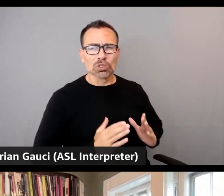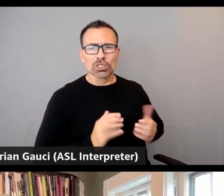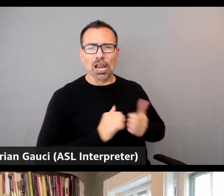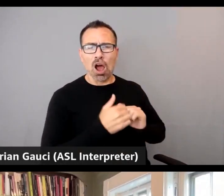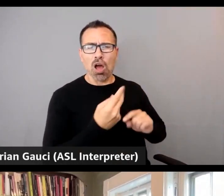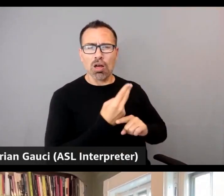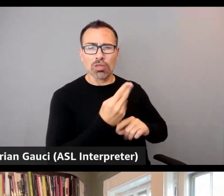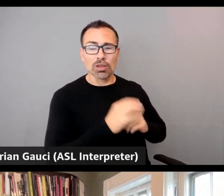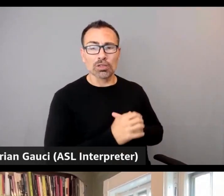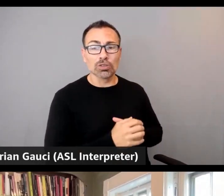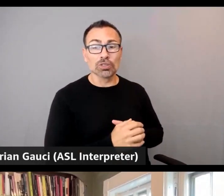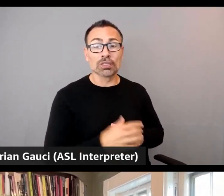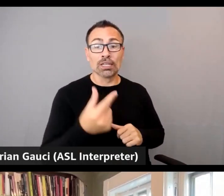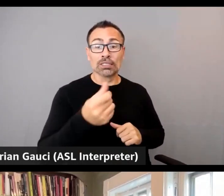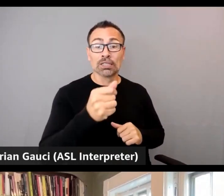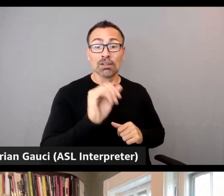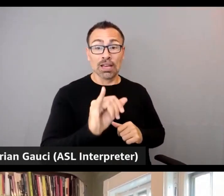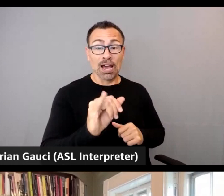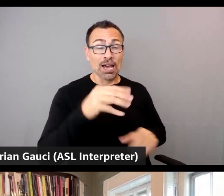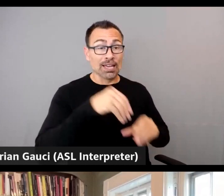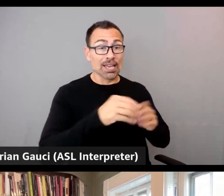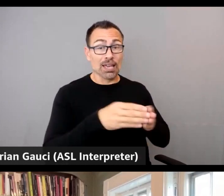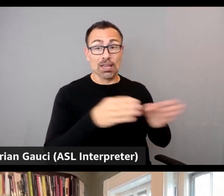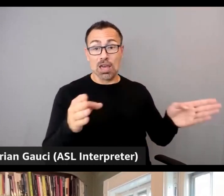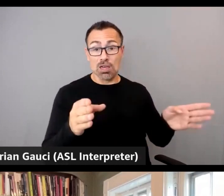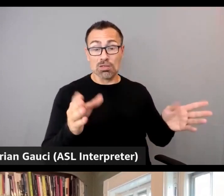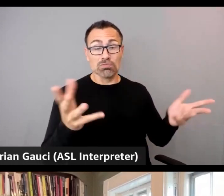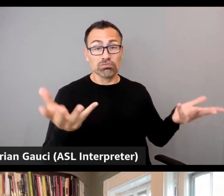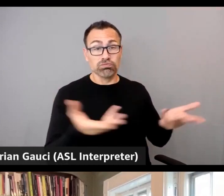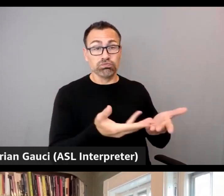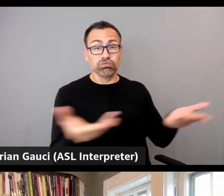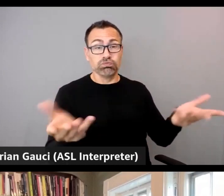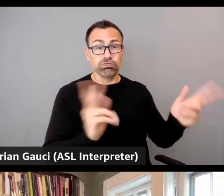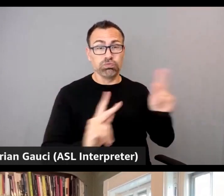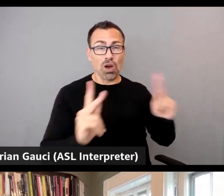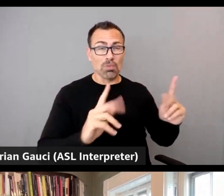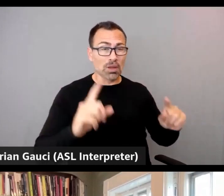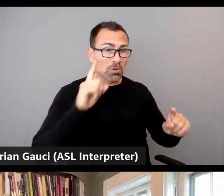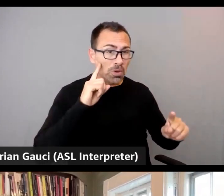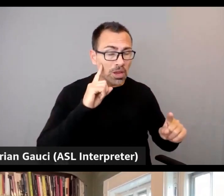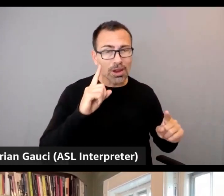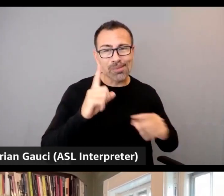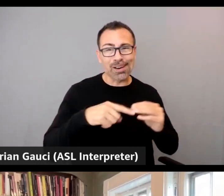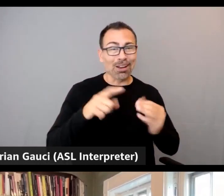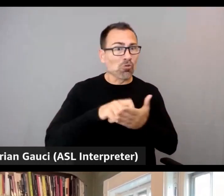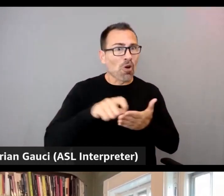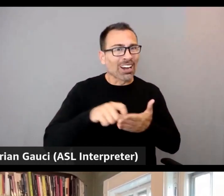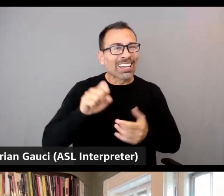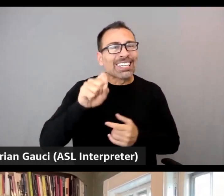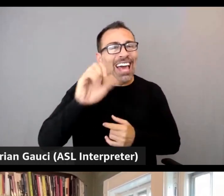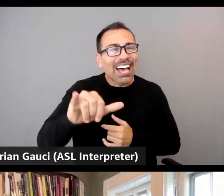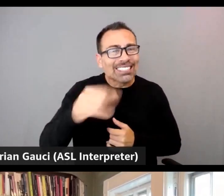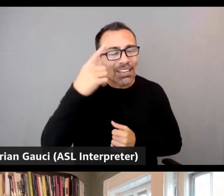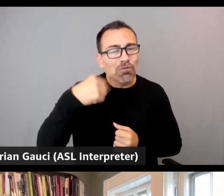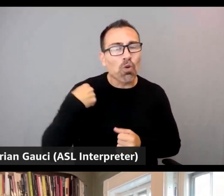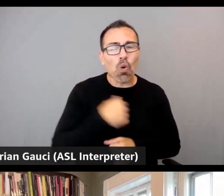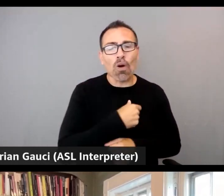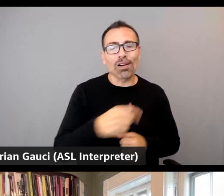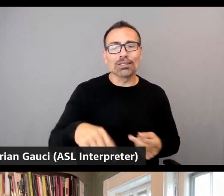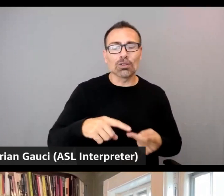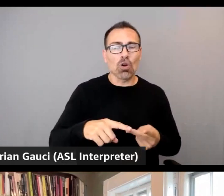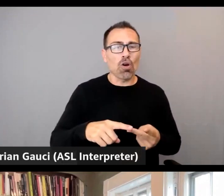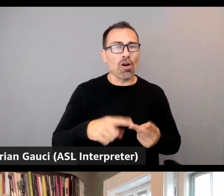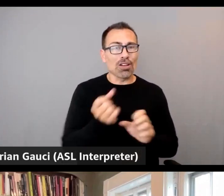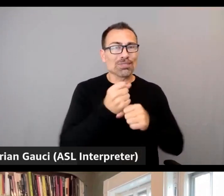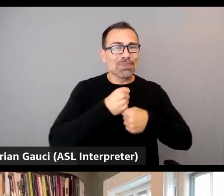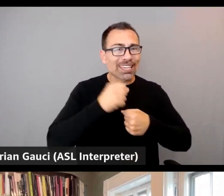generative AI in the general public, we hear a lot about, you know, it writing essays for us or, you know, text or it's generating images. But